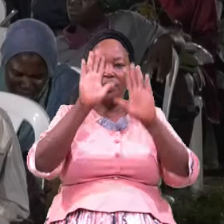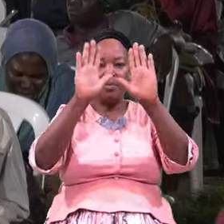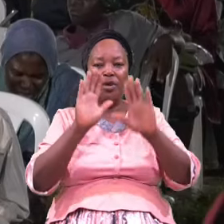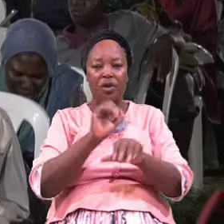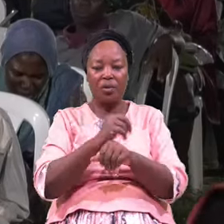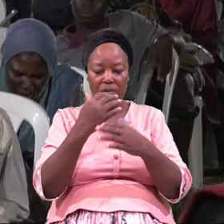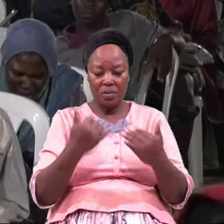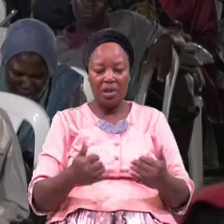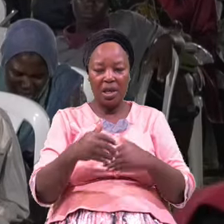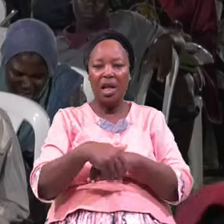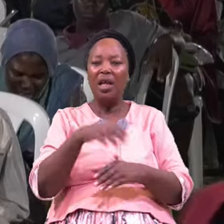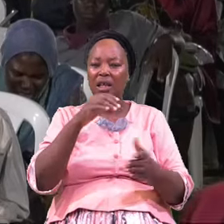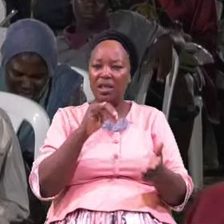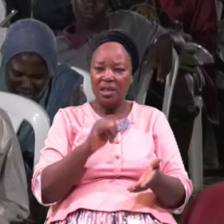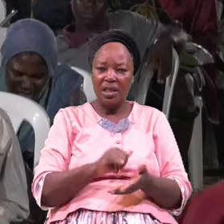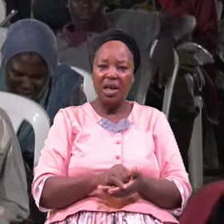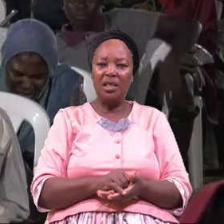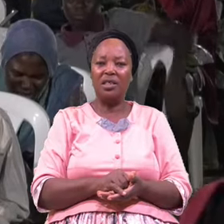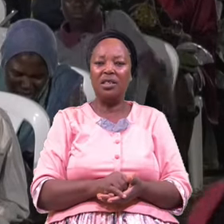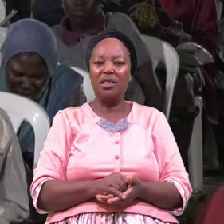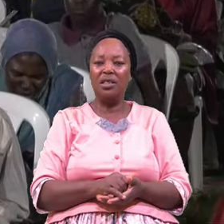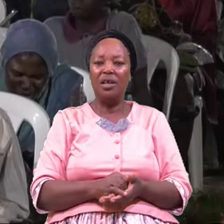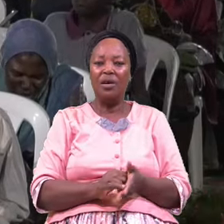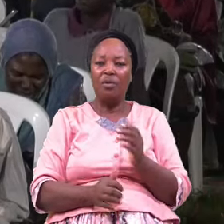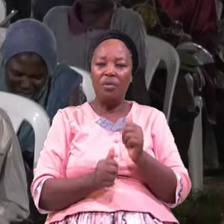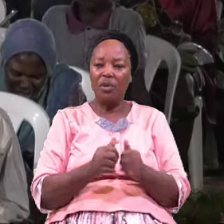Just That Which The Convener Has Declared